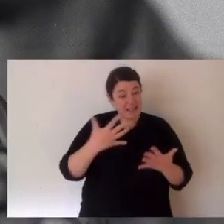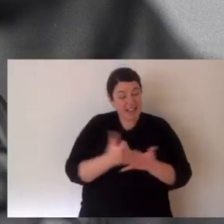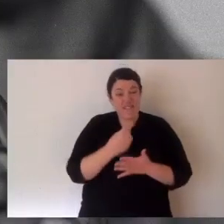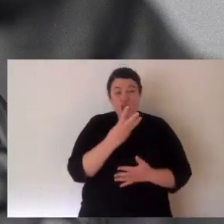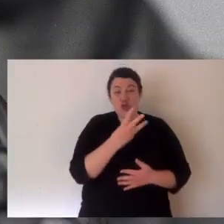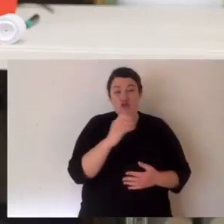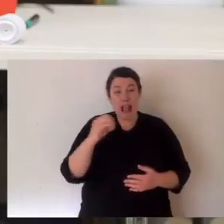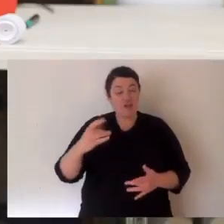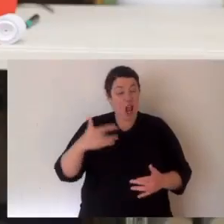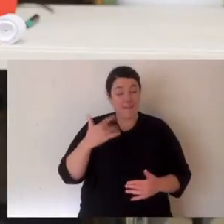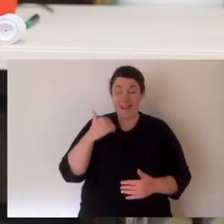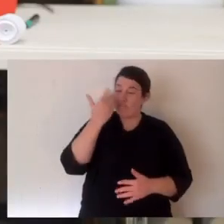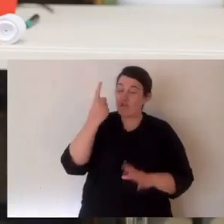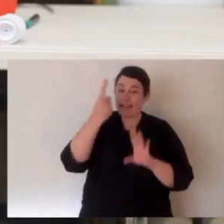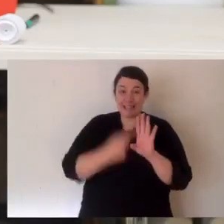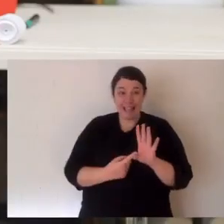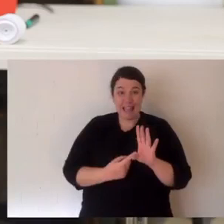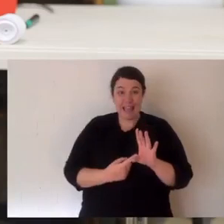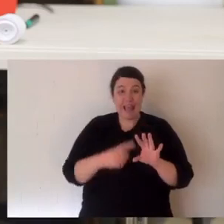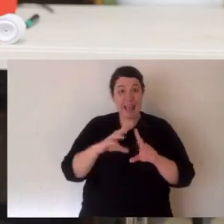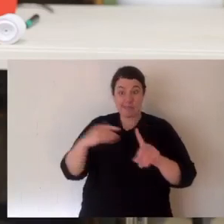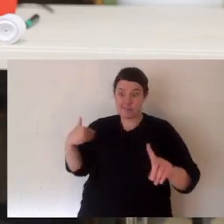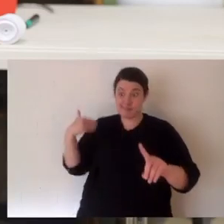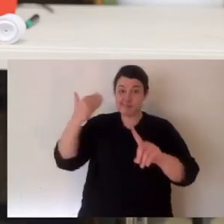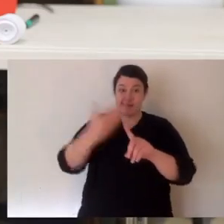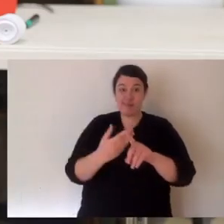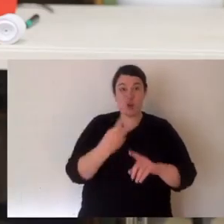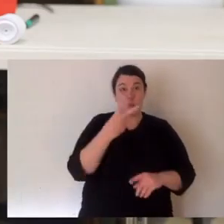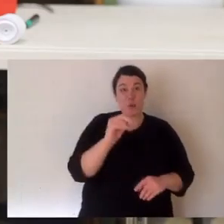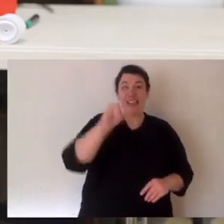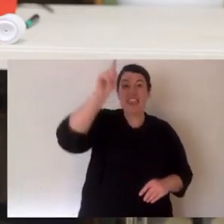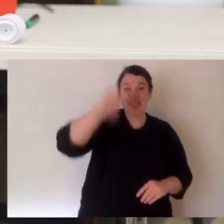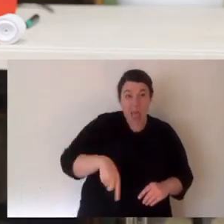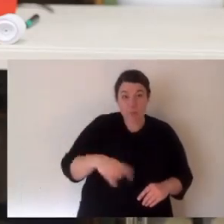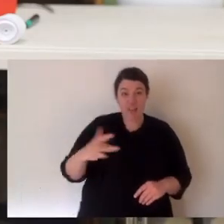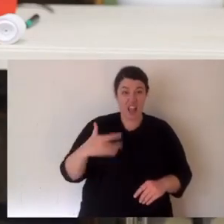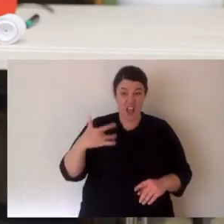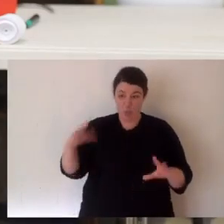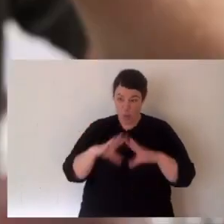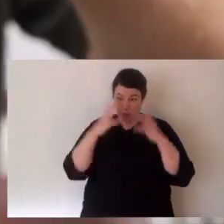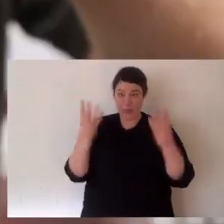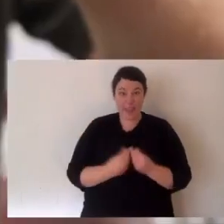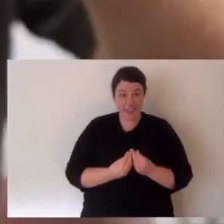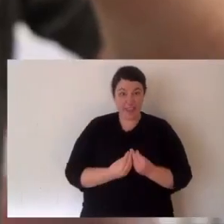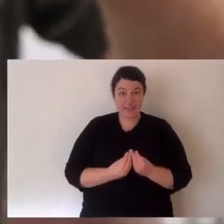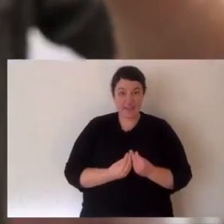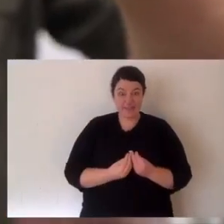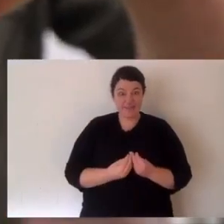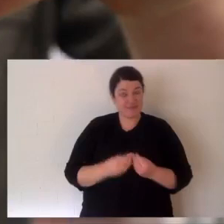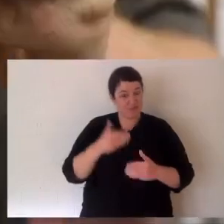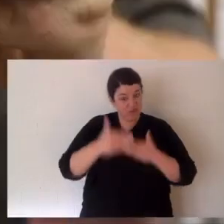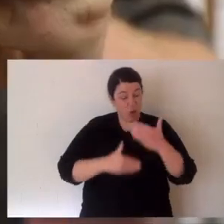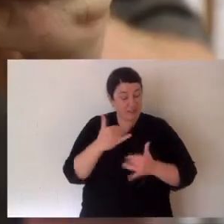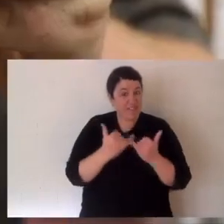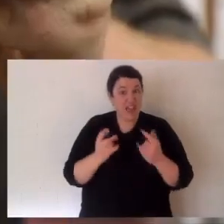300 lives every year and about 20,000 lives since the program started. Is it dangerous, you might